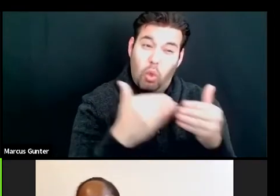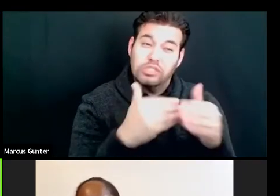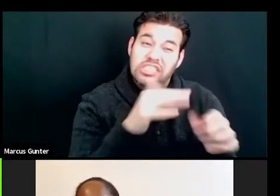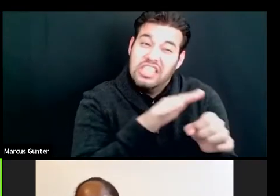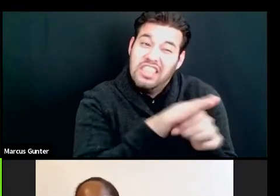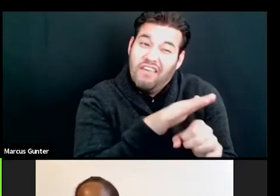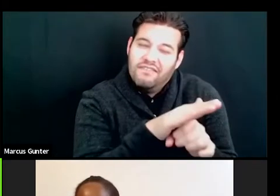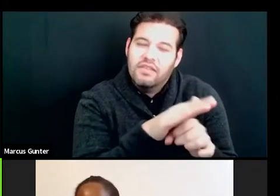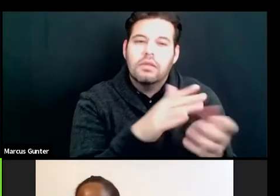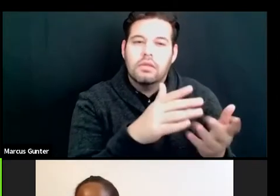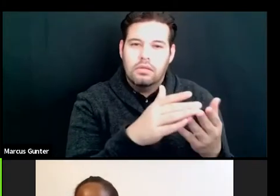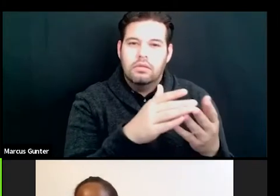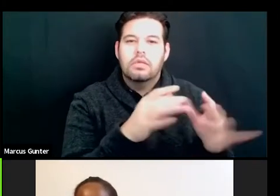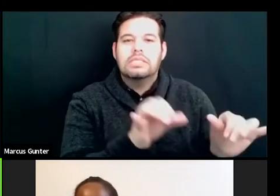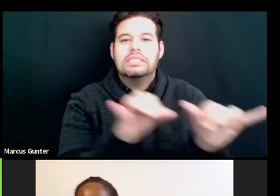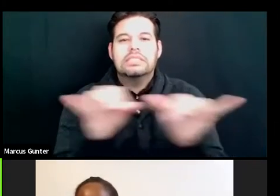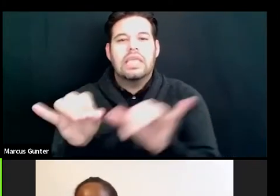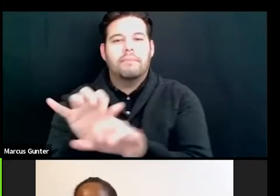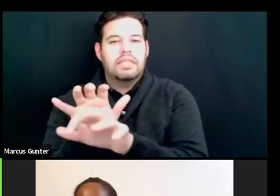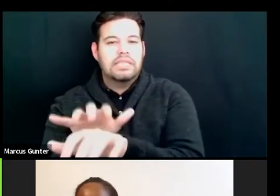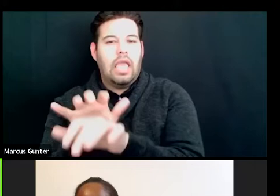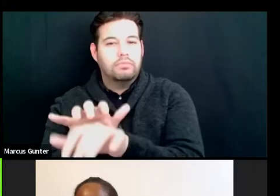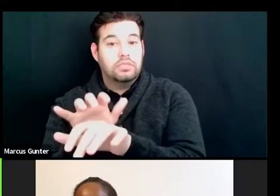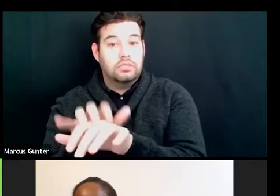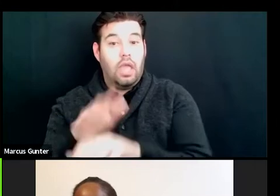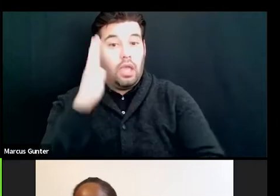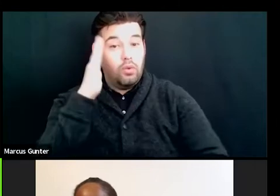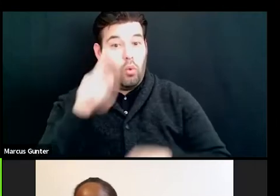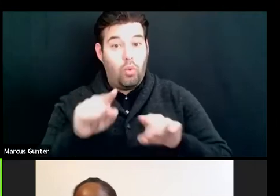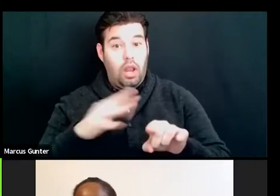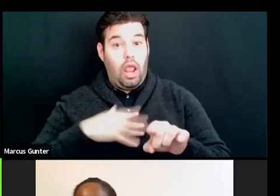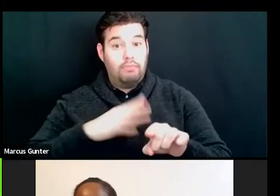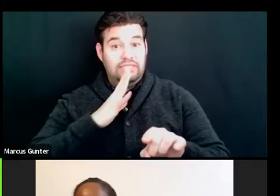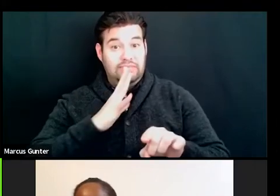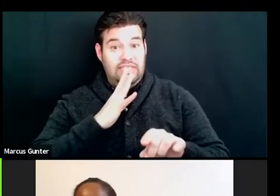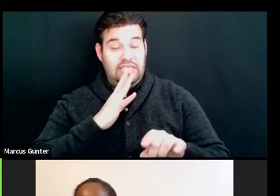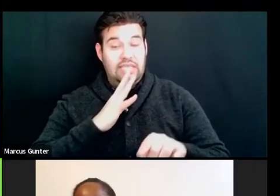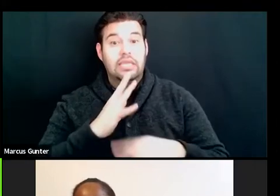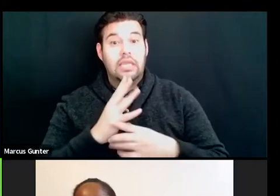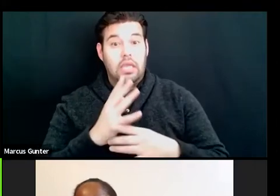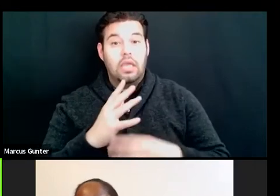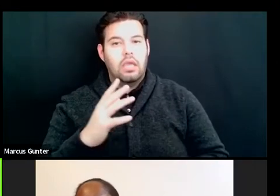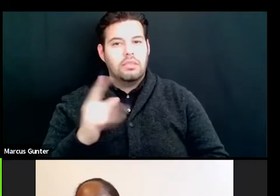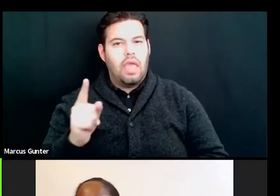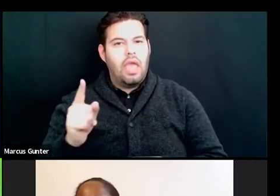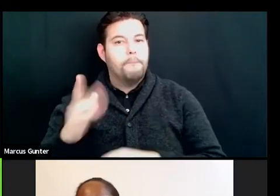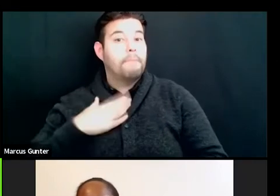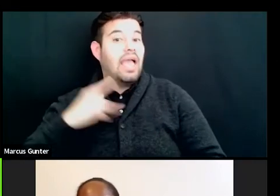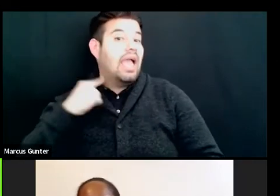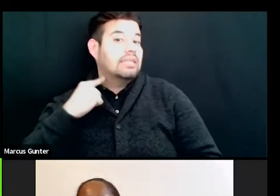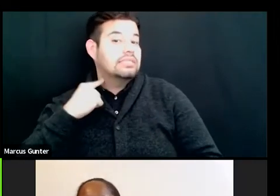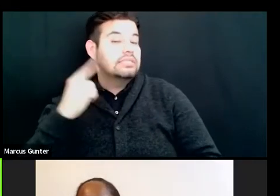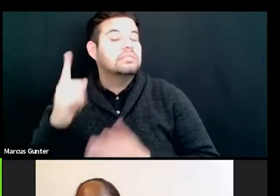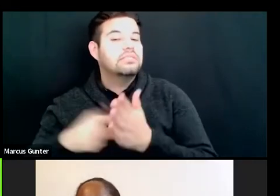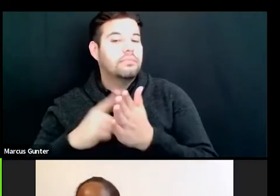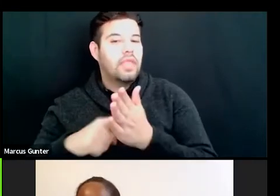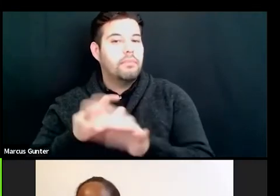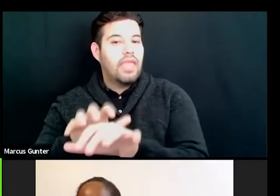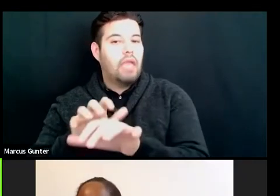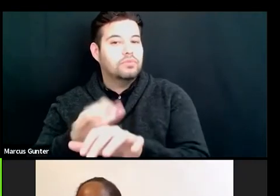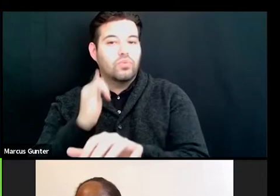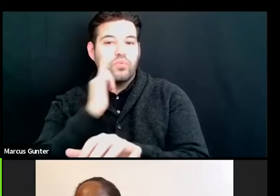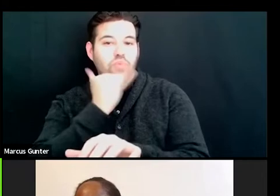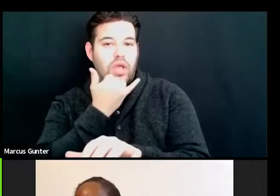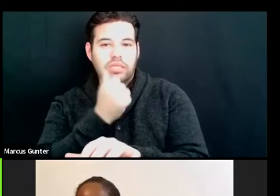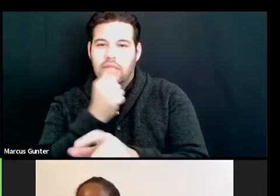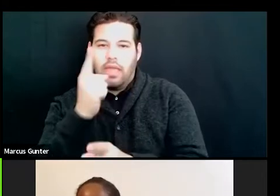And the same as the caption. And so I know that when I speak because of my accent, the cap, the caption is often wrong. Um, it's not